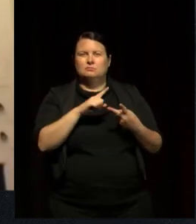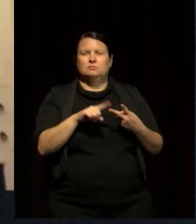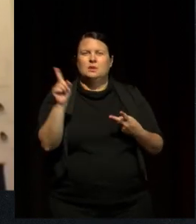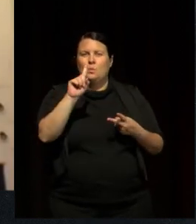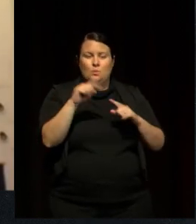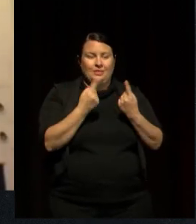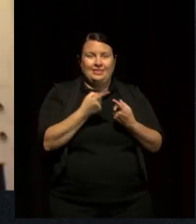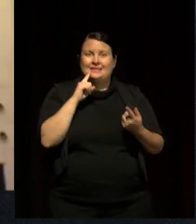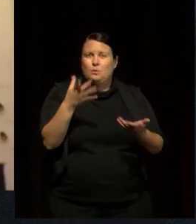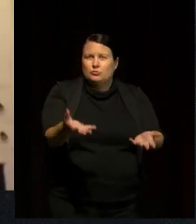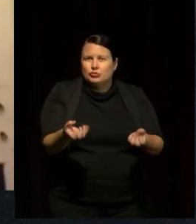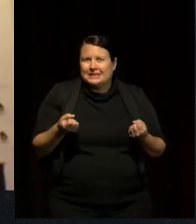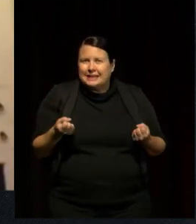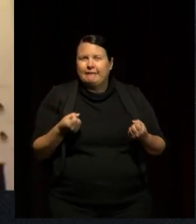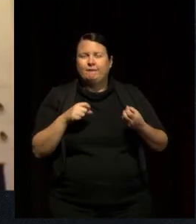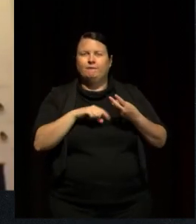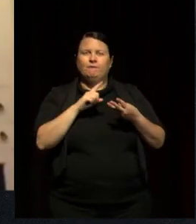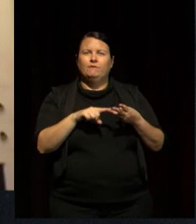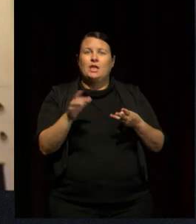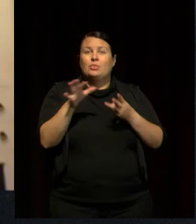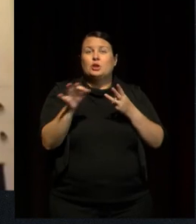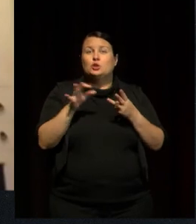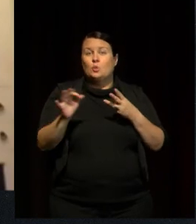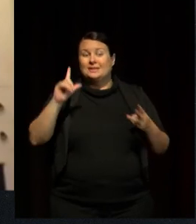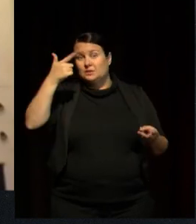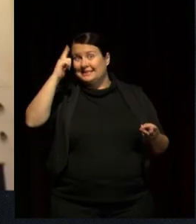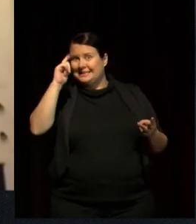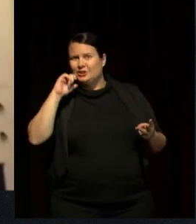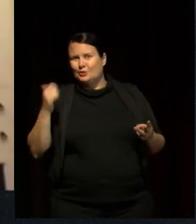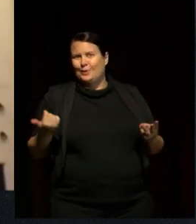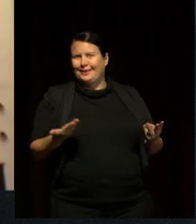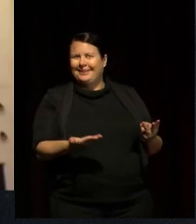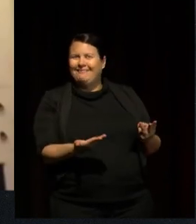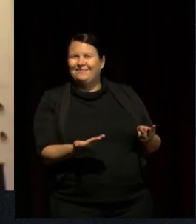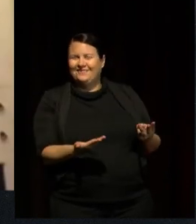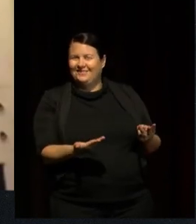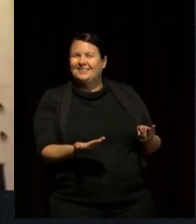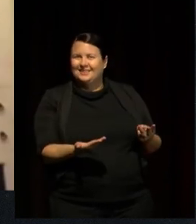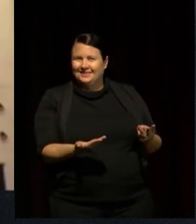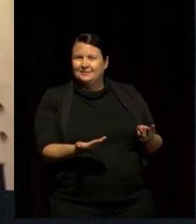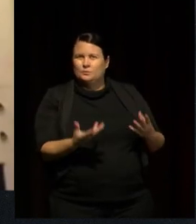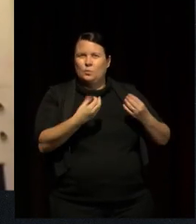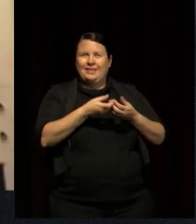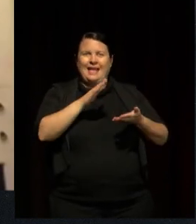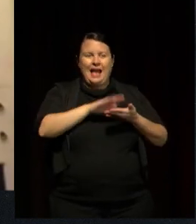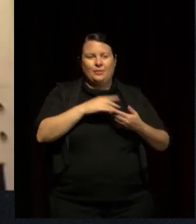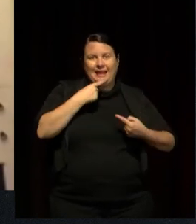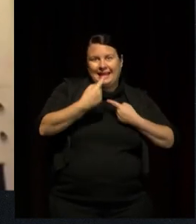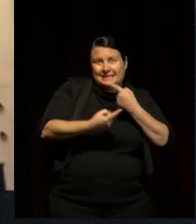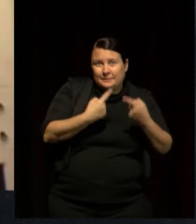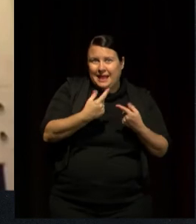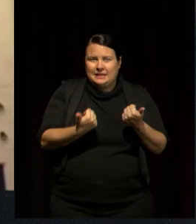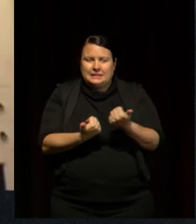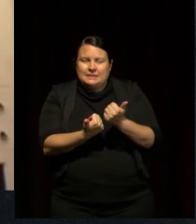they're offered. It determines the choices the teachers and the educators make in terms of scaffolding and supporting and